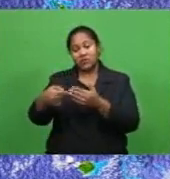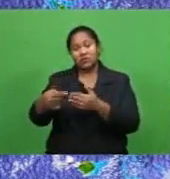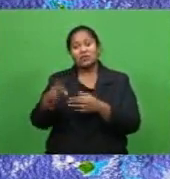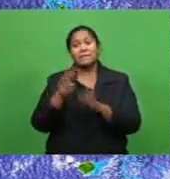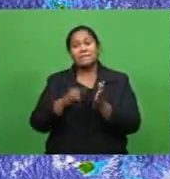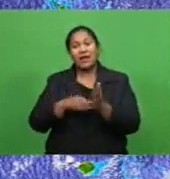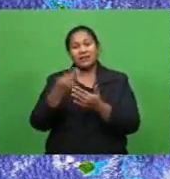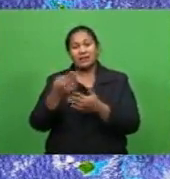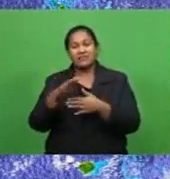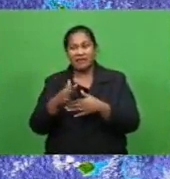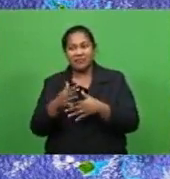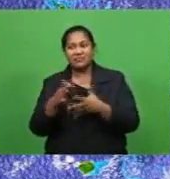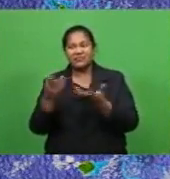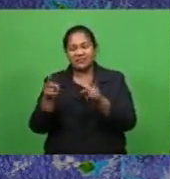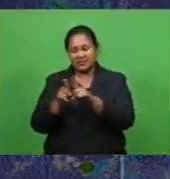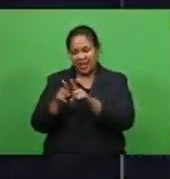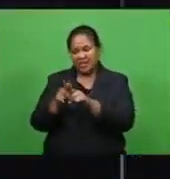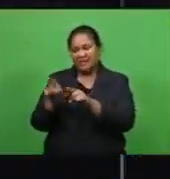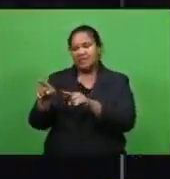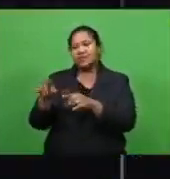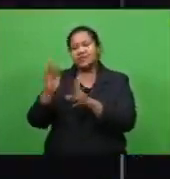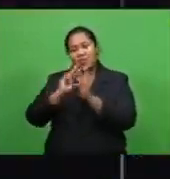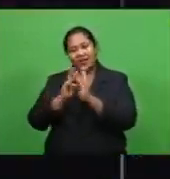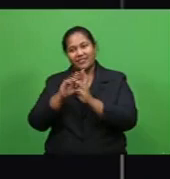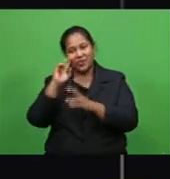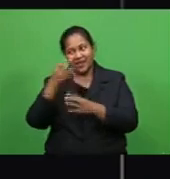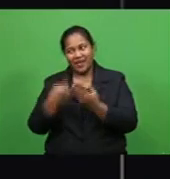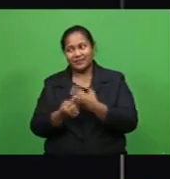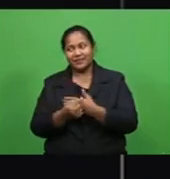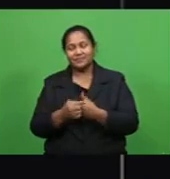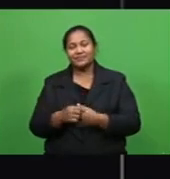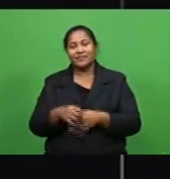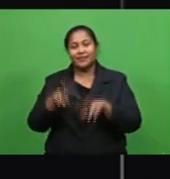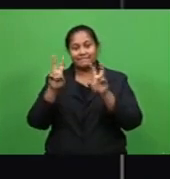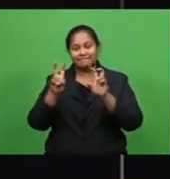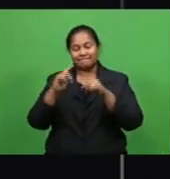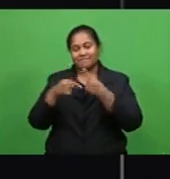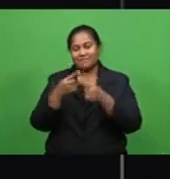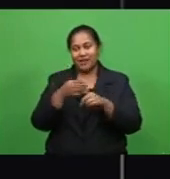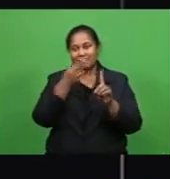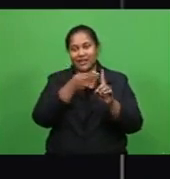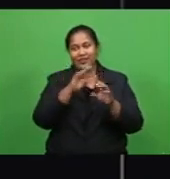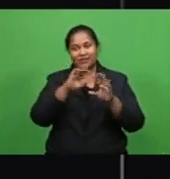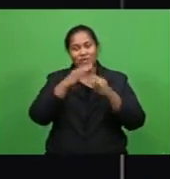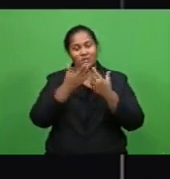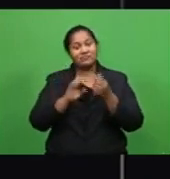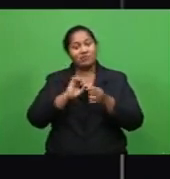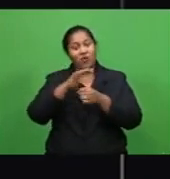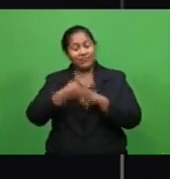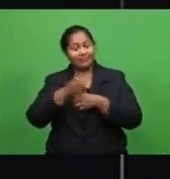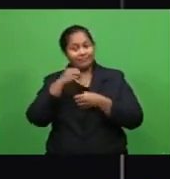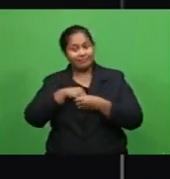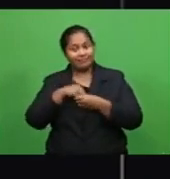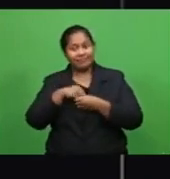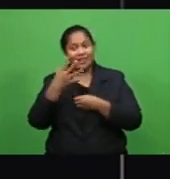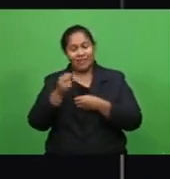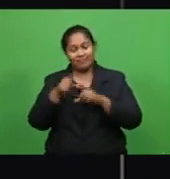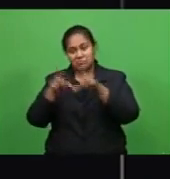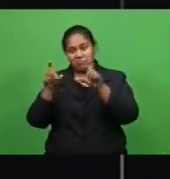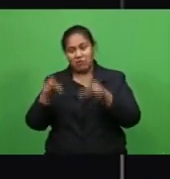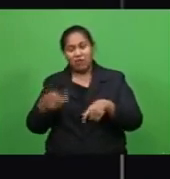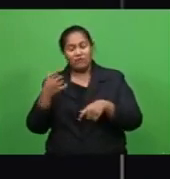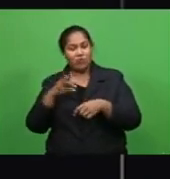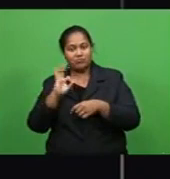conditions will prevail and recapping the main stories for tonight COVID-19 patient appears in court for